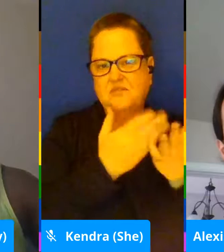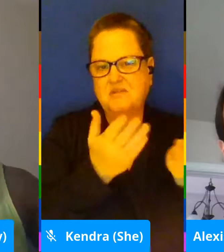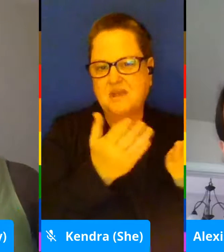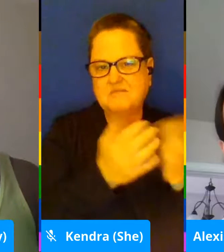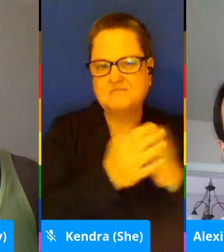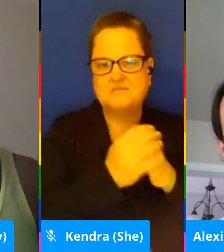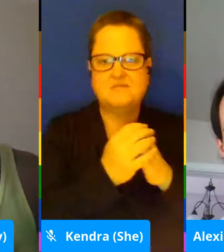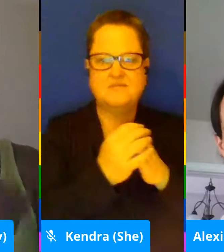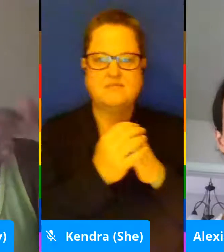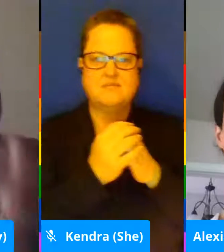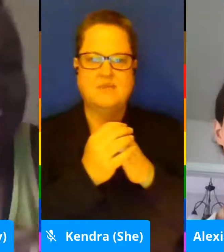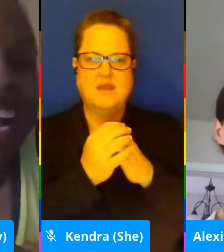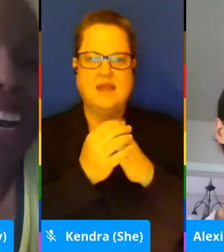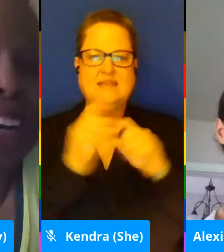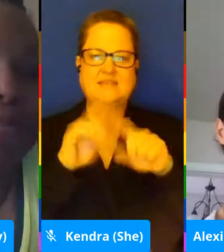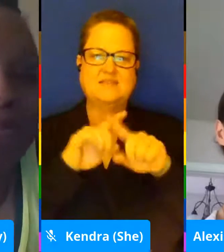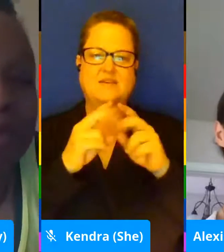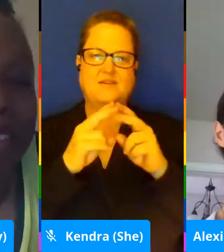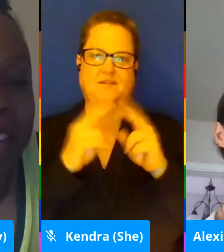It's going to be very different.